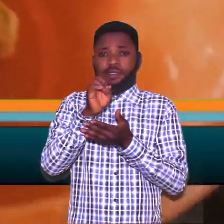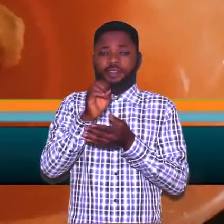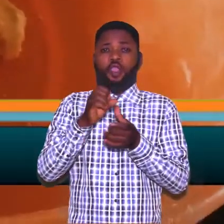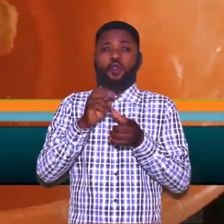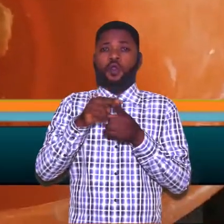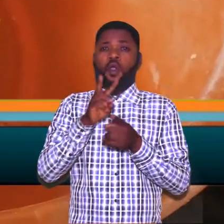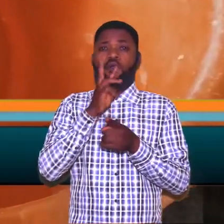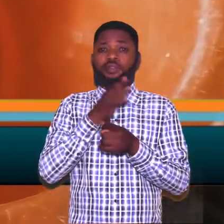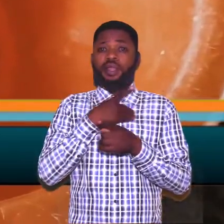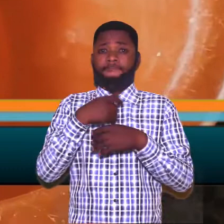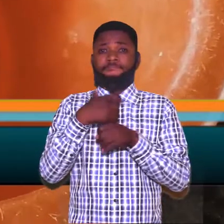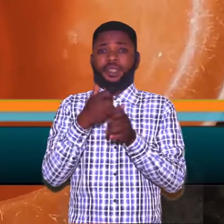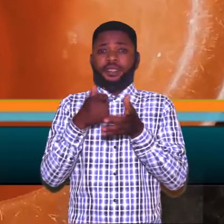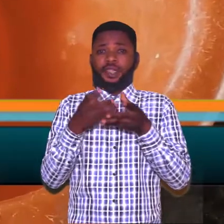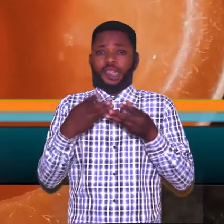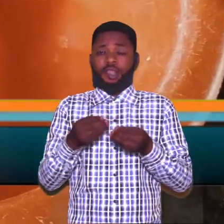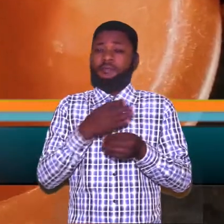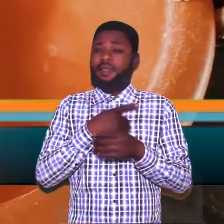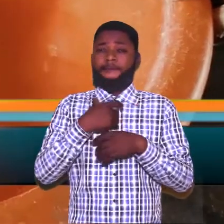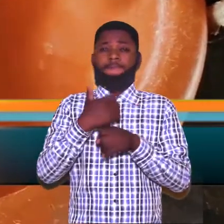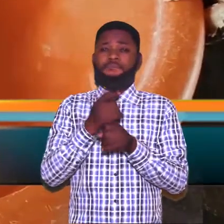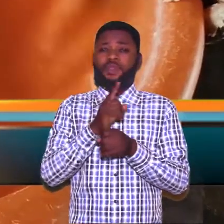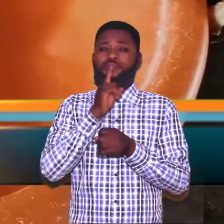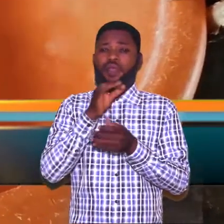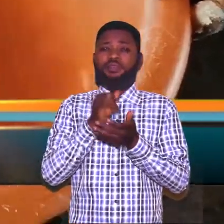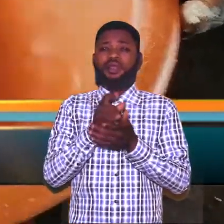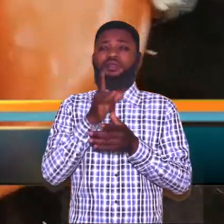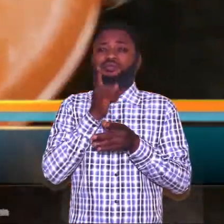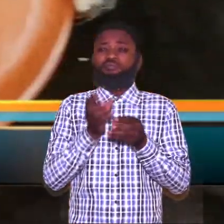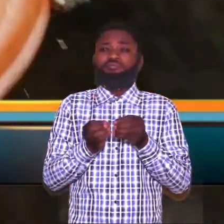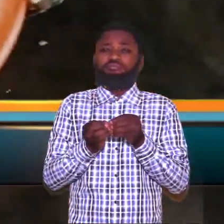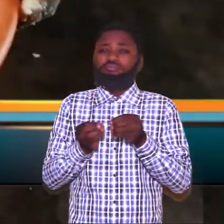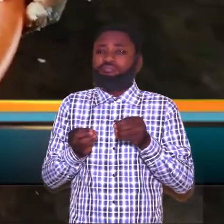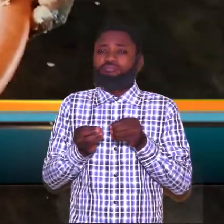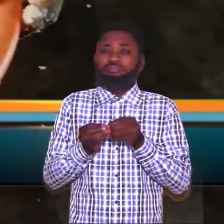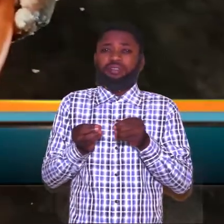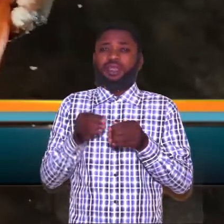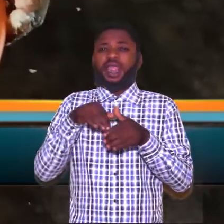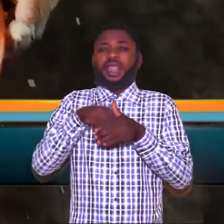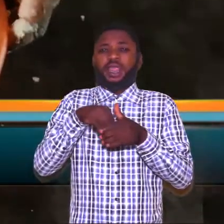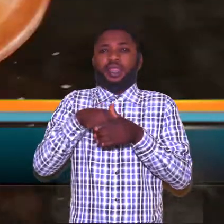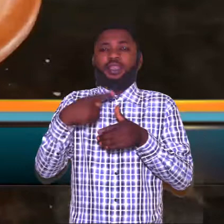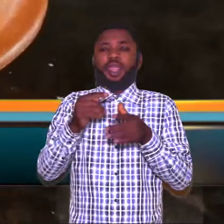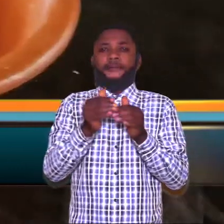dough. And you make sure that it's not sticky inside the bowl.